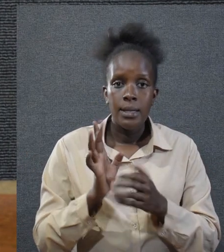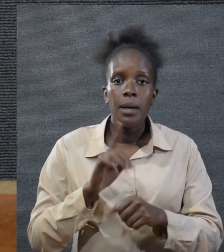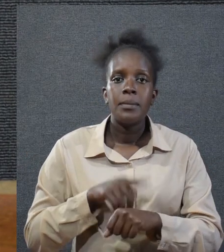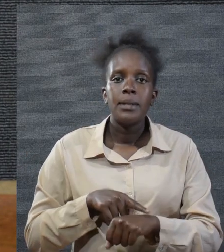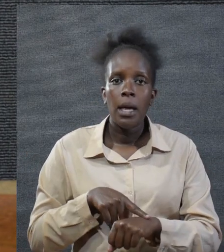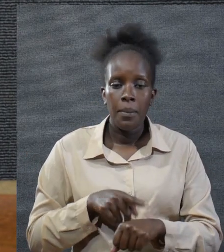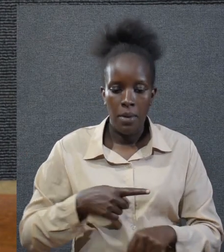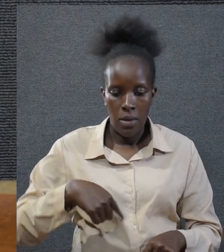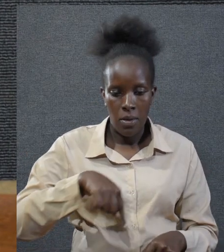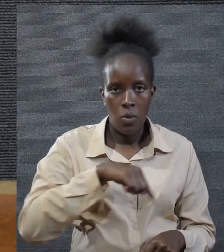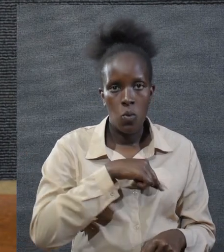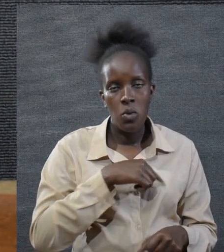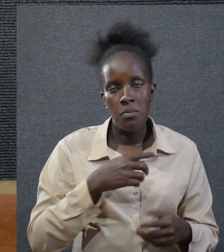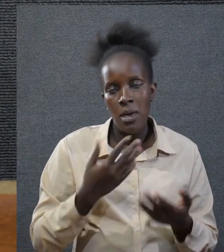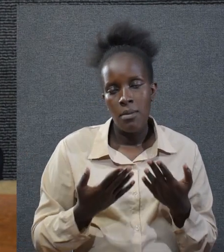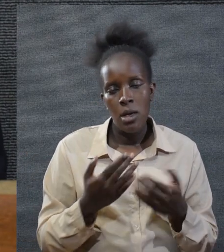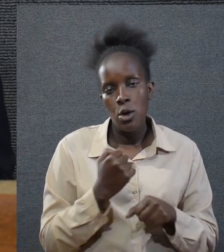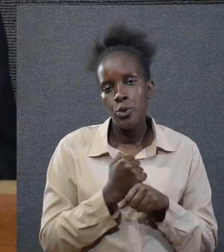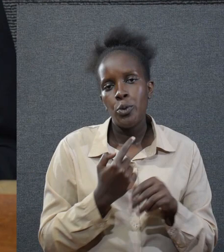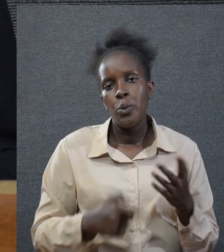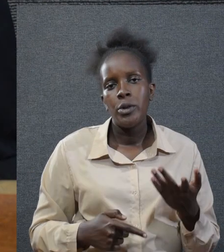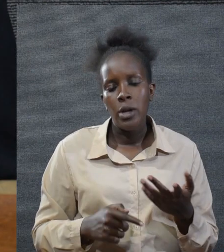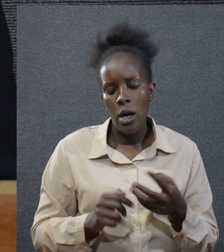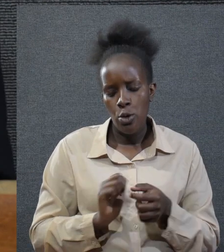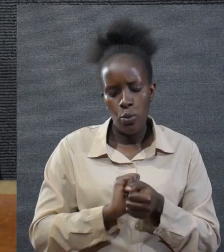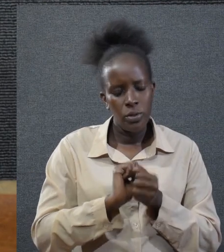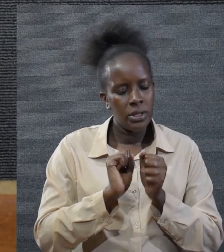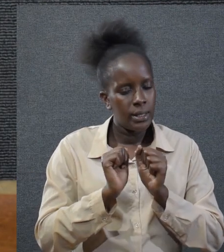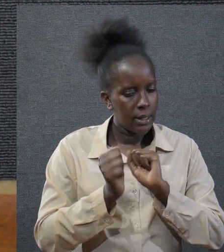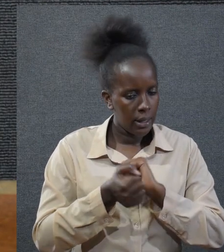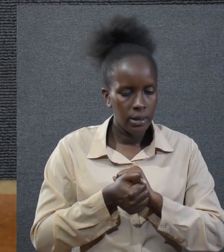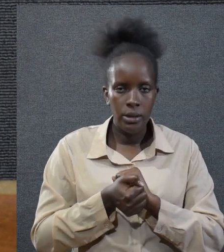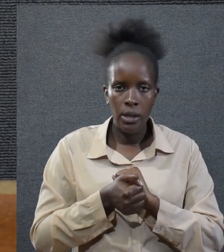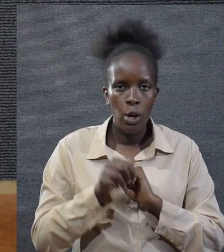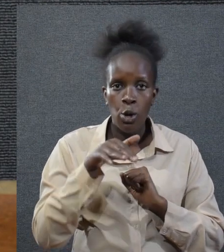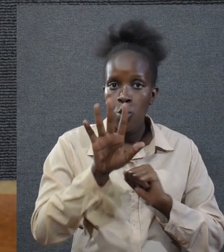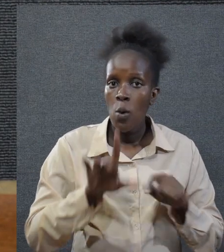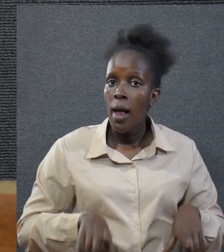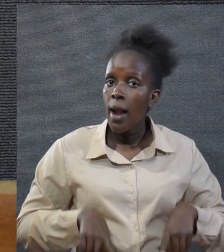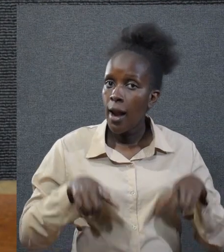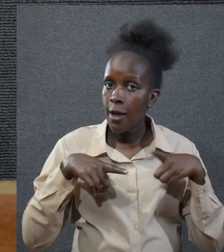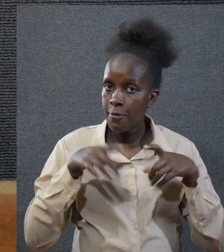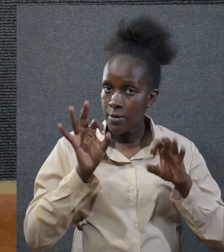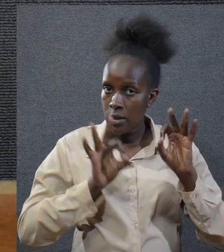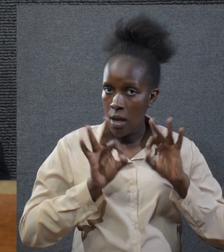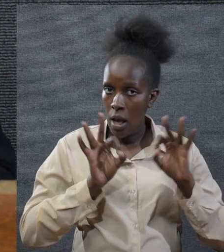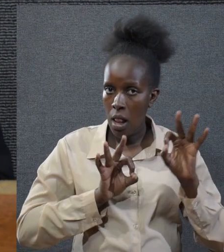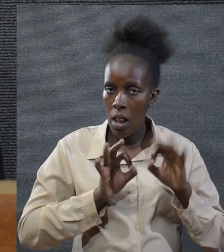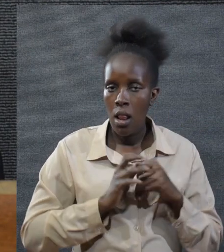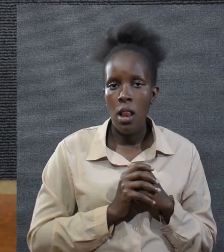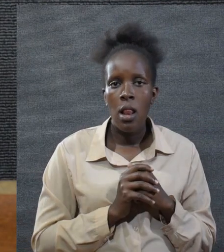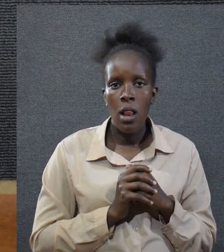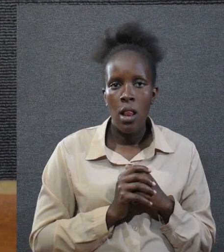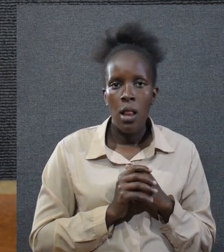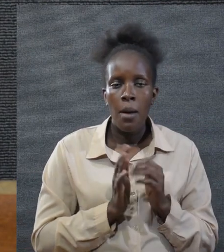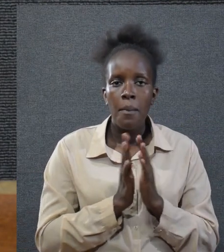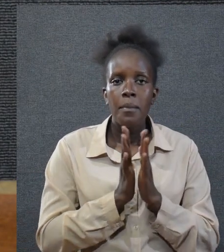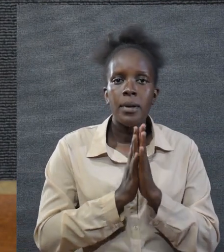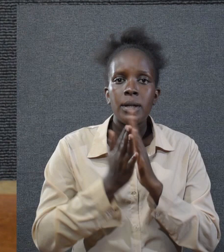sometimes you may be required to change your lifestyle